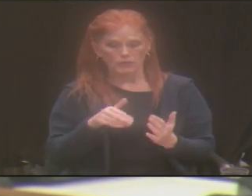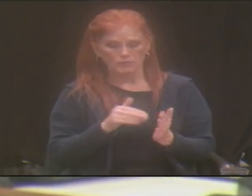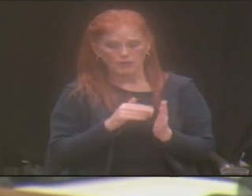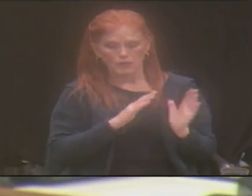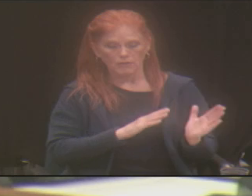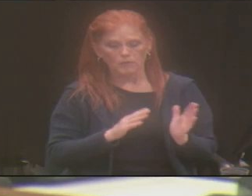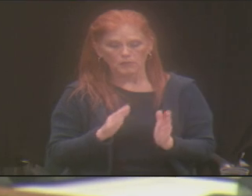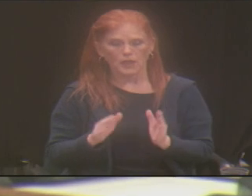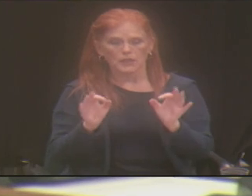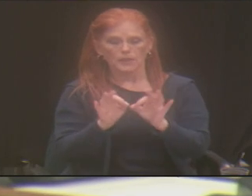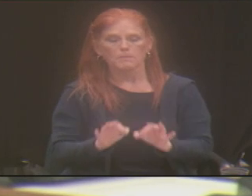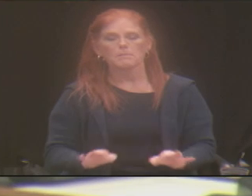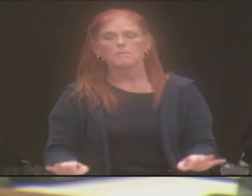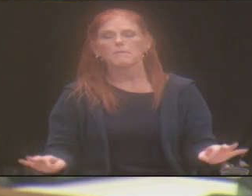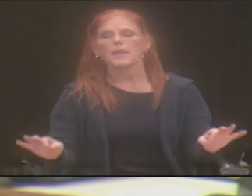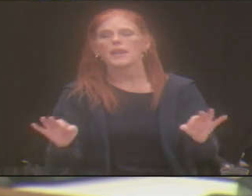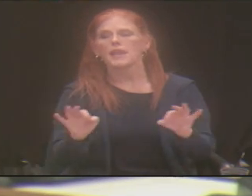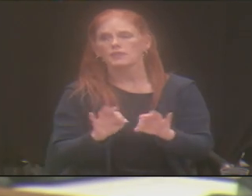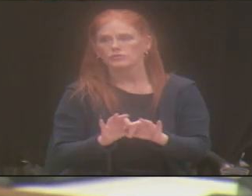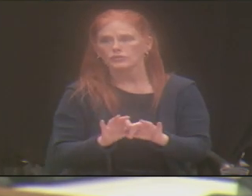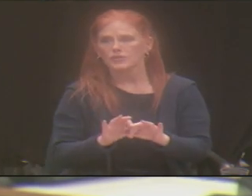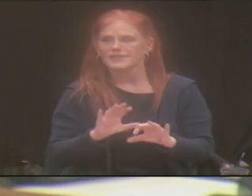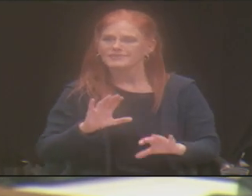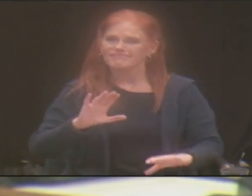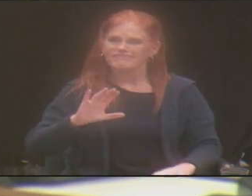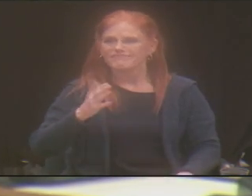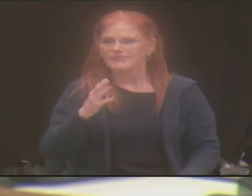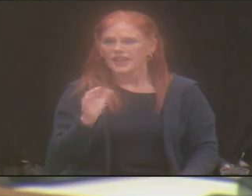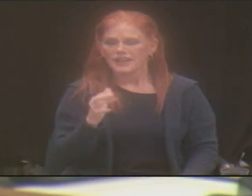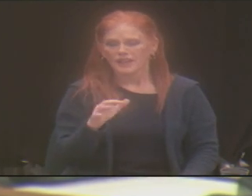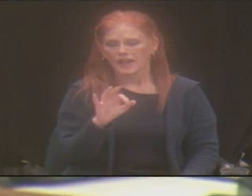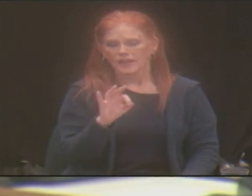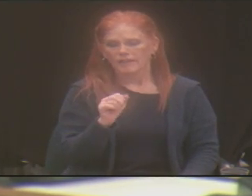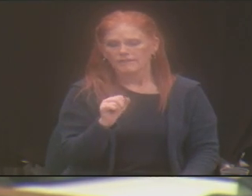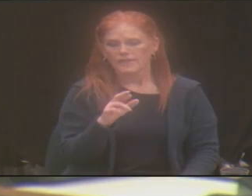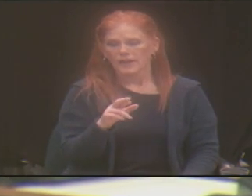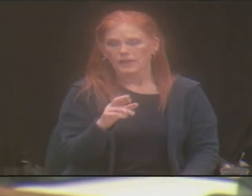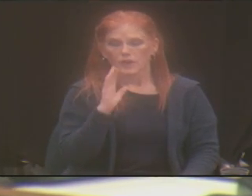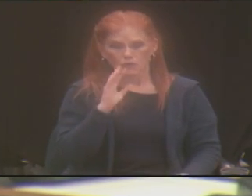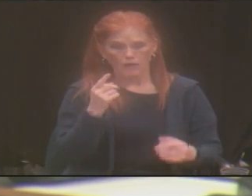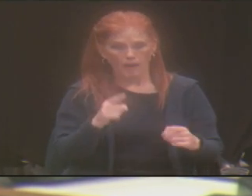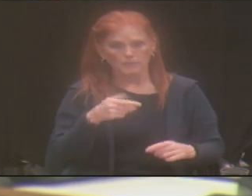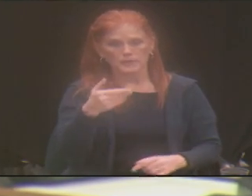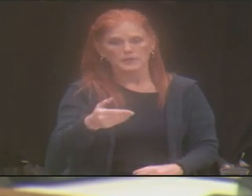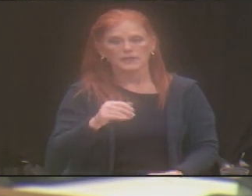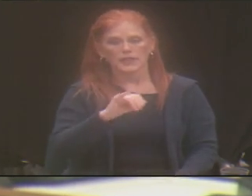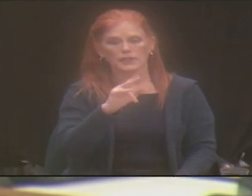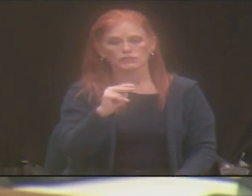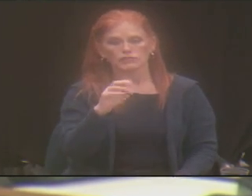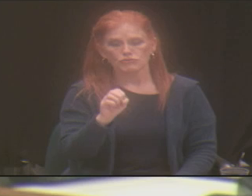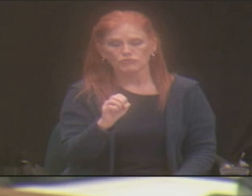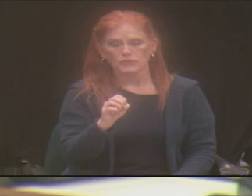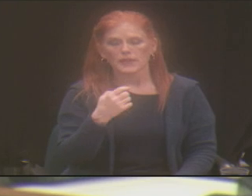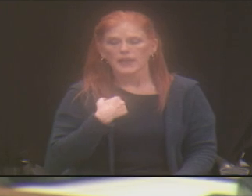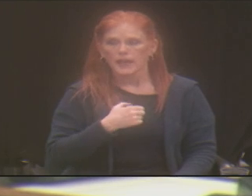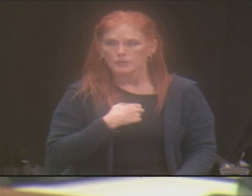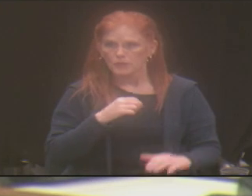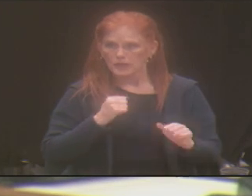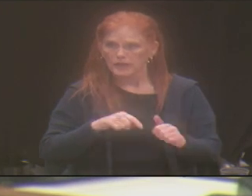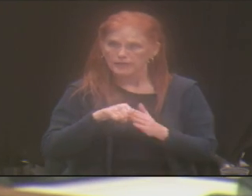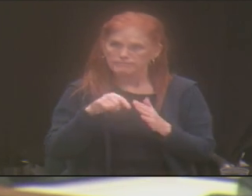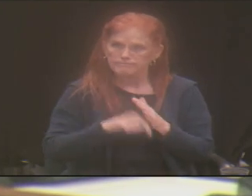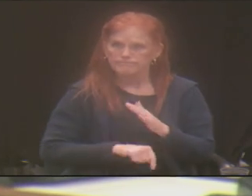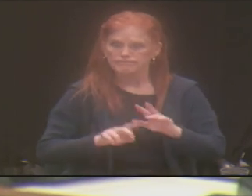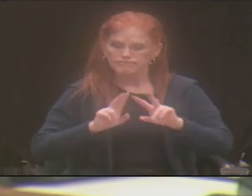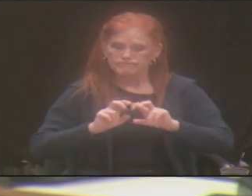kind of like a fair, kind of like in June, to where we can look at what are the needs that